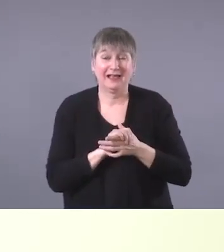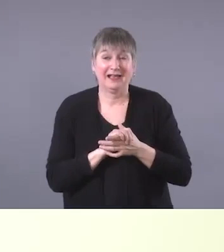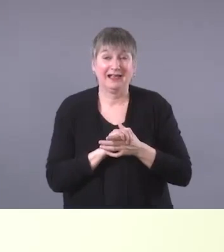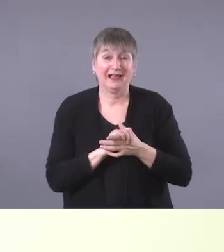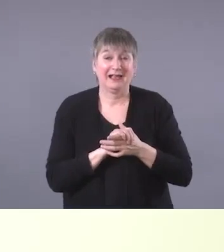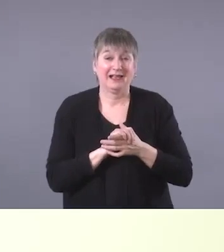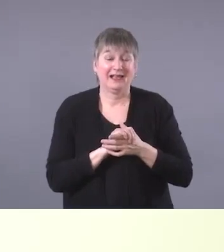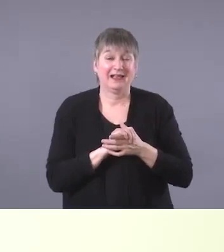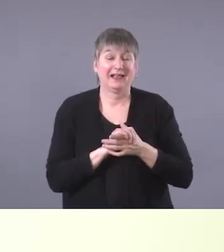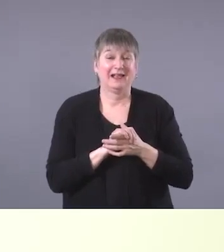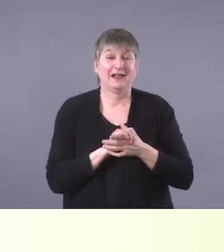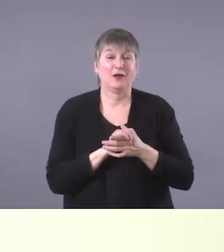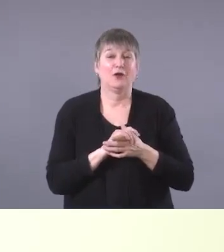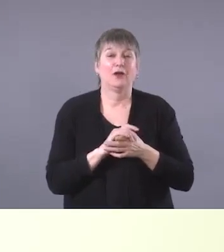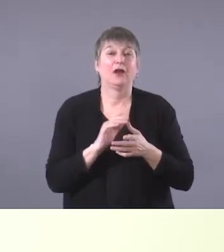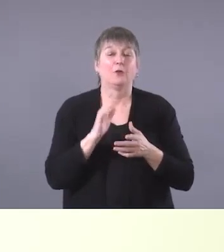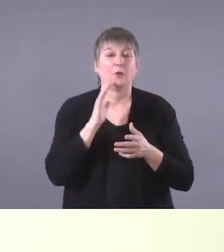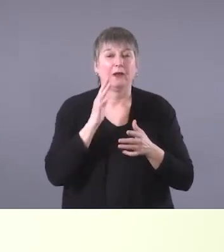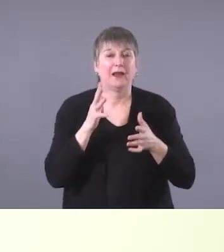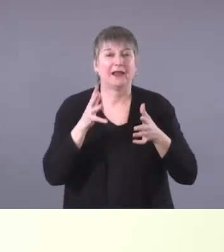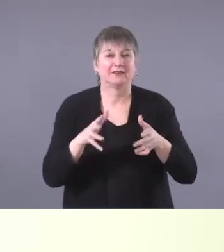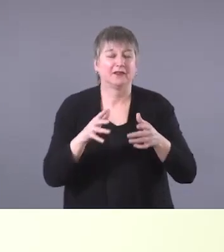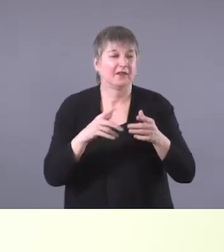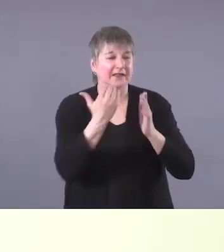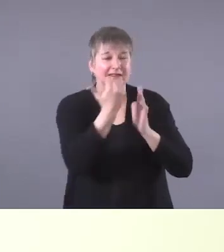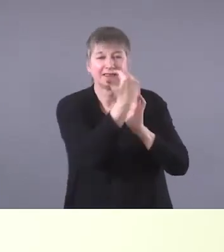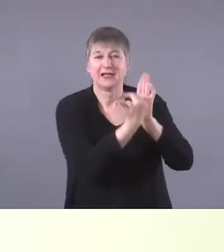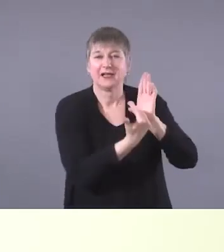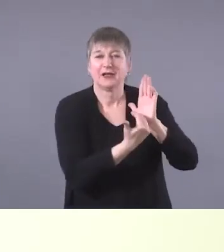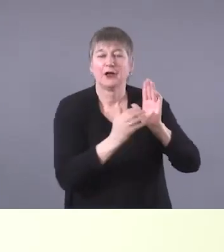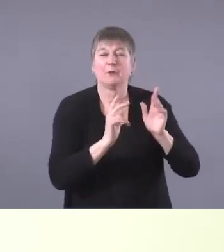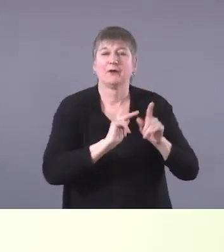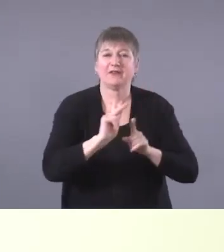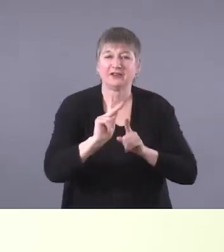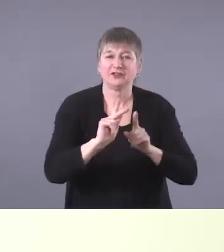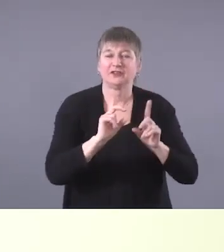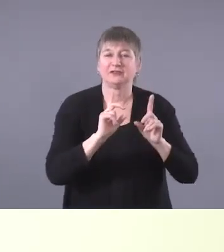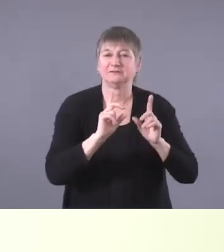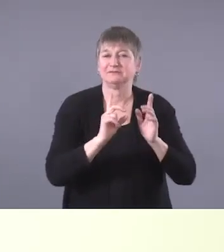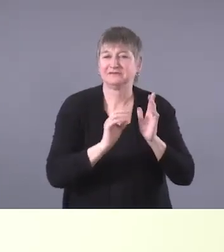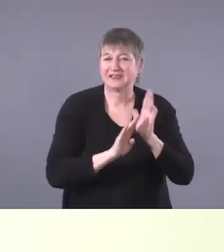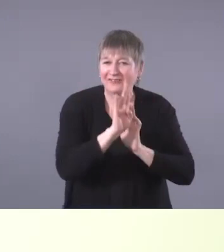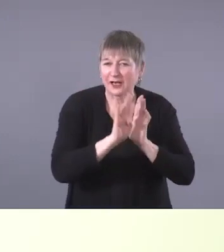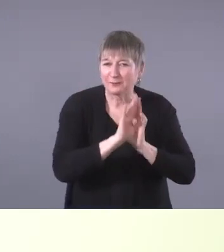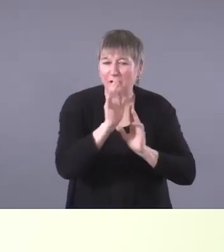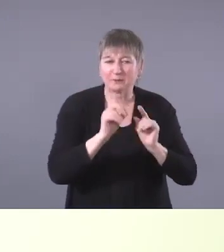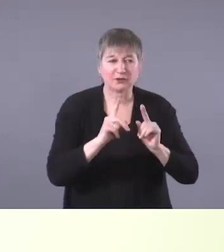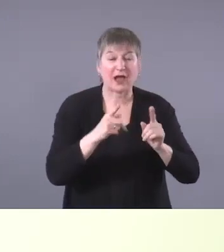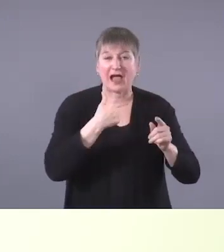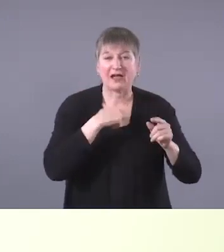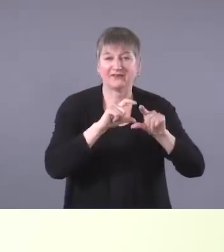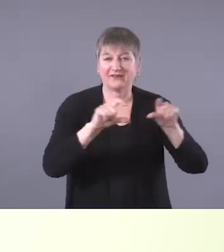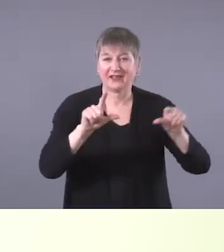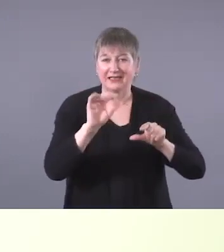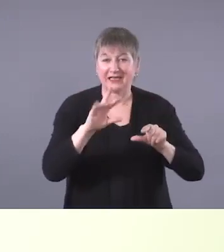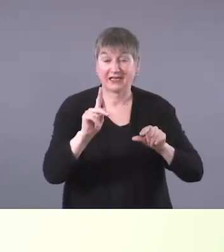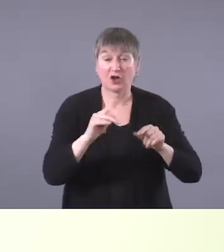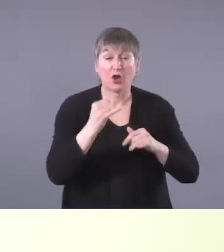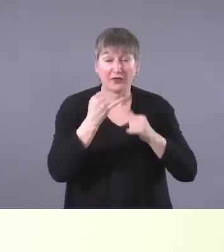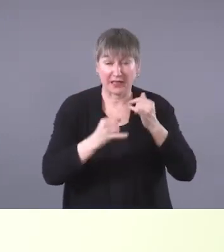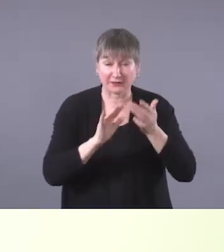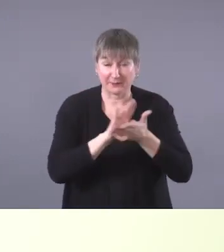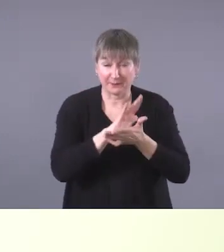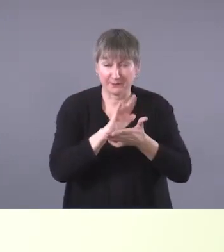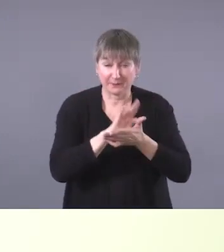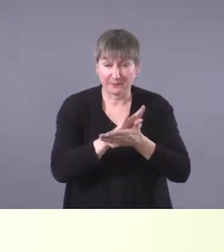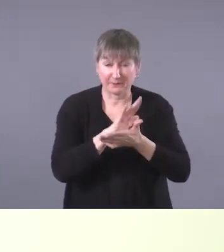you, uh, we will leave you with these professional development opportunities and educational resources. There's links to all of them. And on the final page, you've got both of